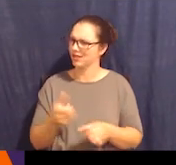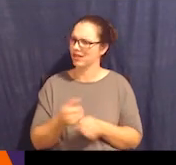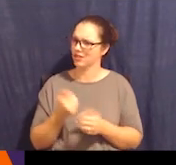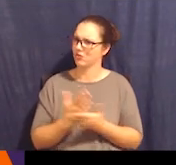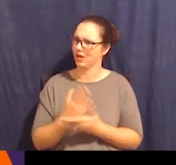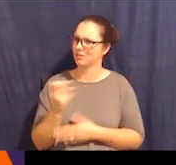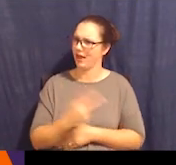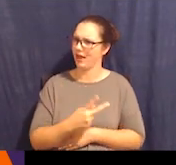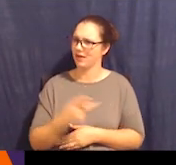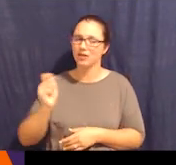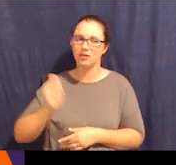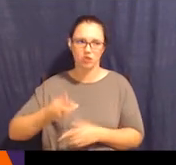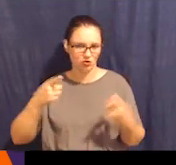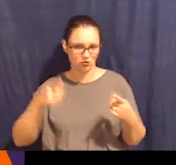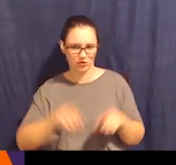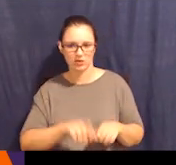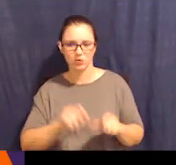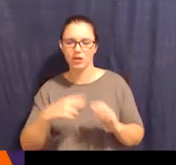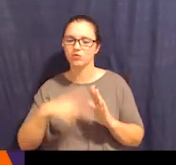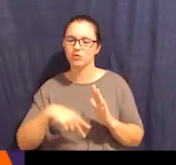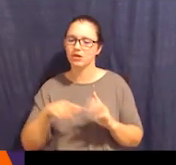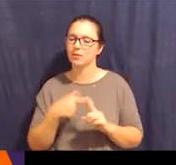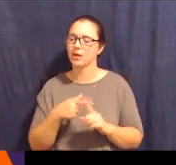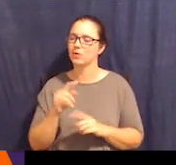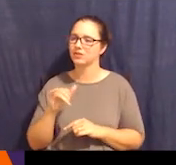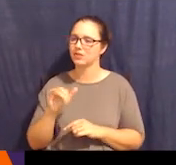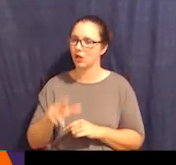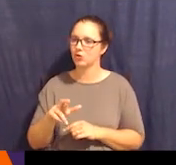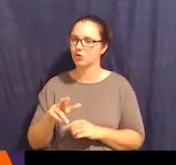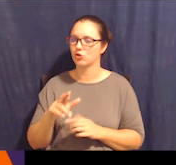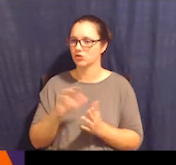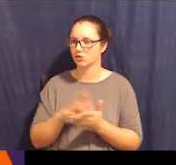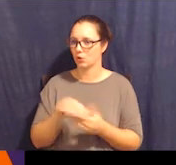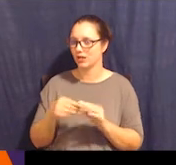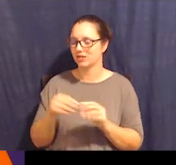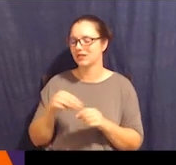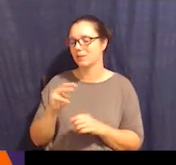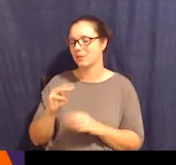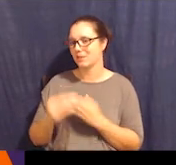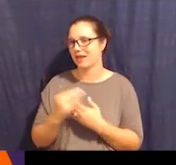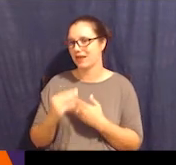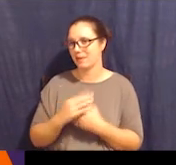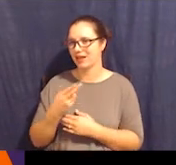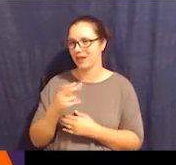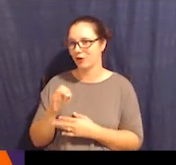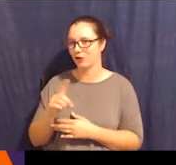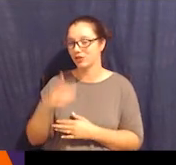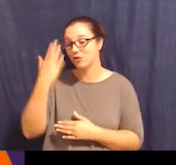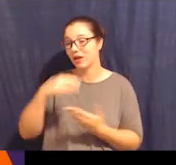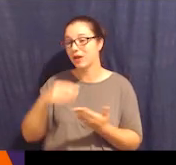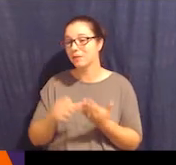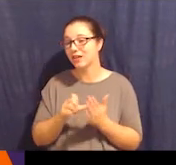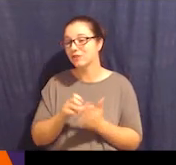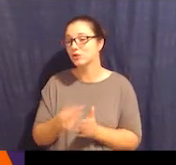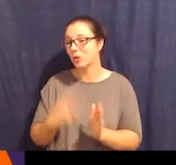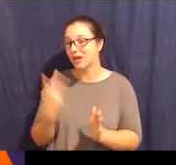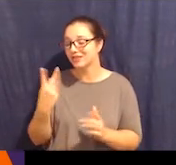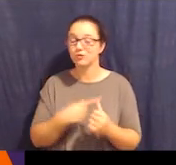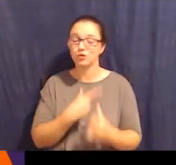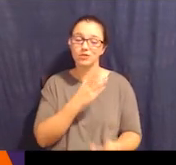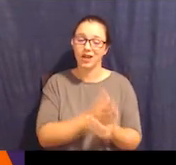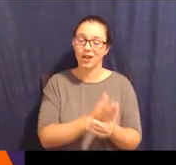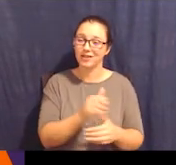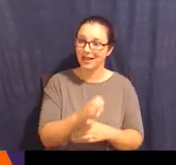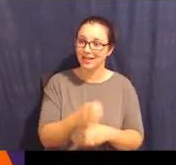Herald because he made the front page twice. First when he filed his case and then when he got his rights back. So I will say